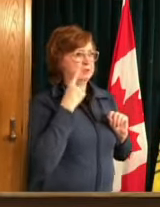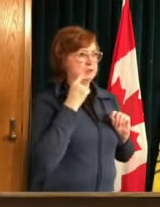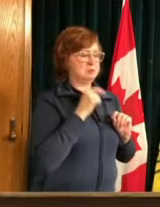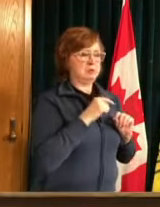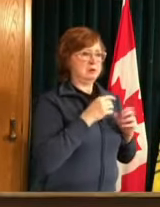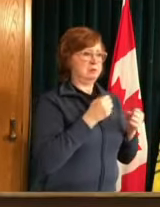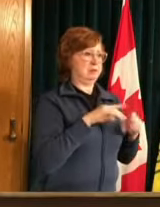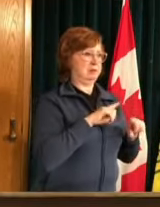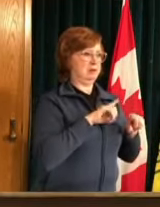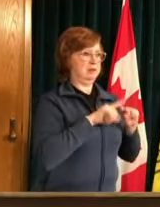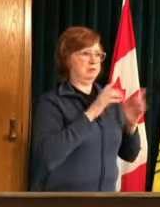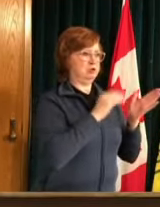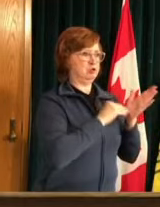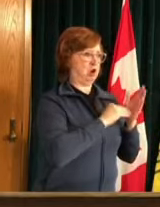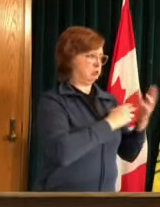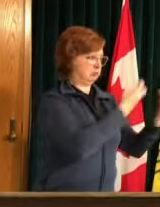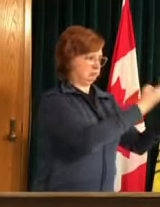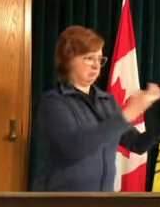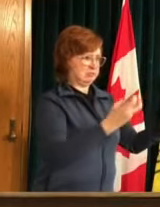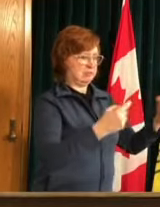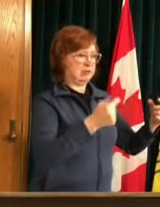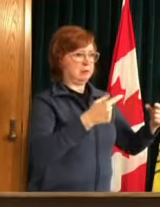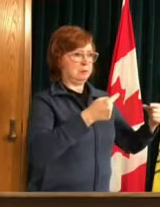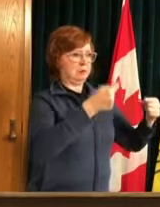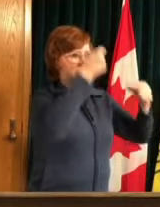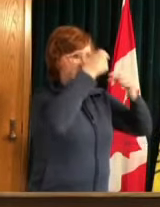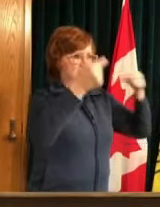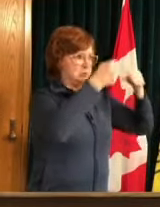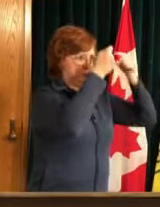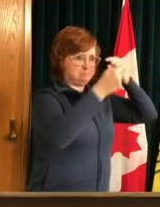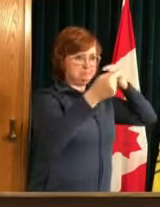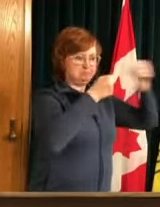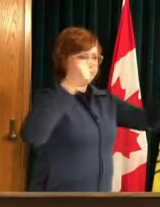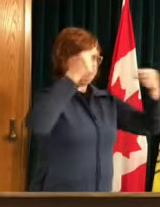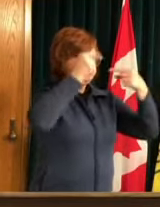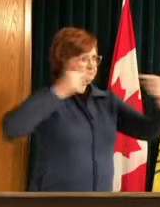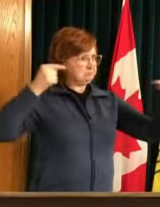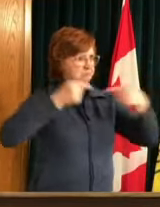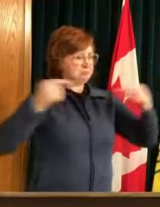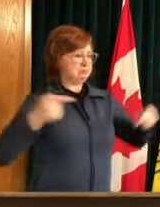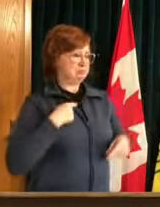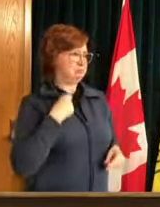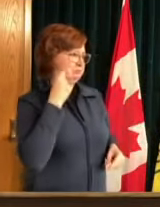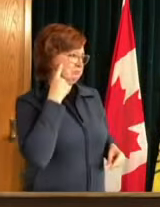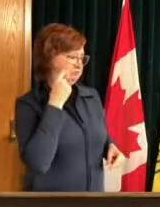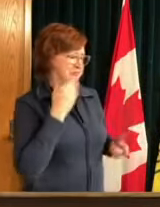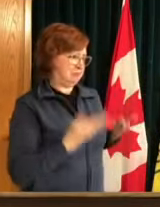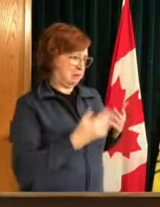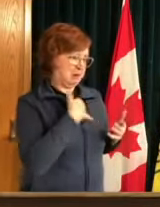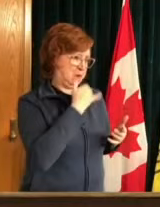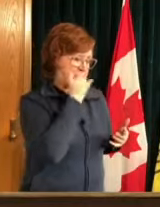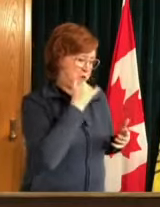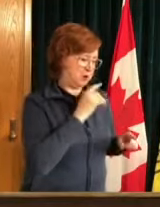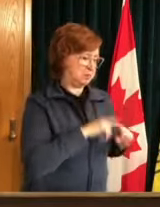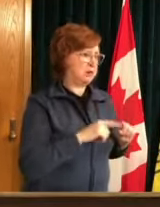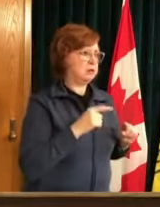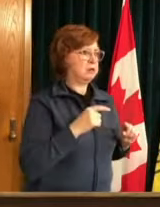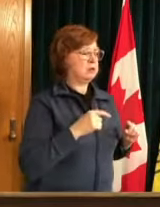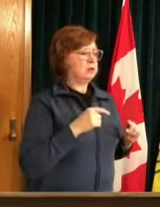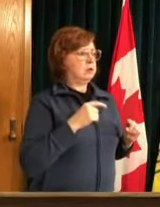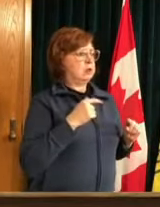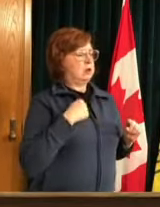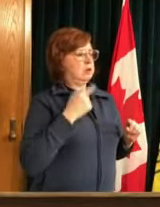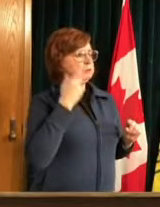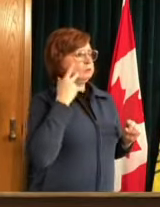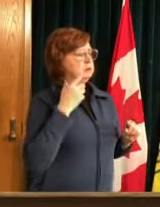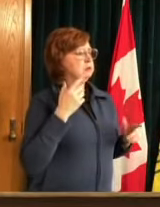on uh precisely how how this vaccine could should and would be administered but we do see the health canada which doesn't help uh the